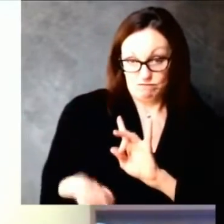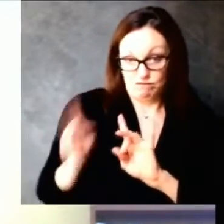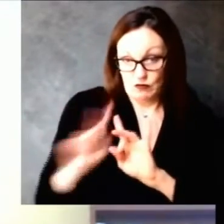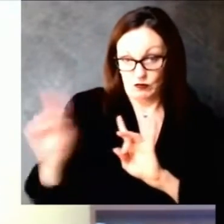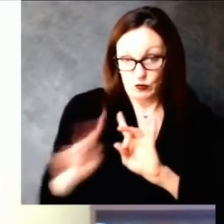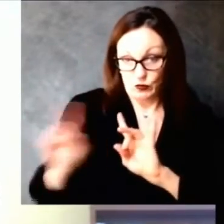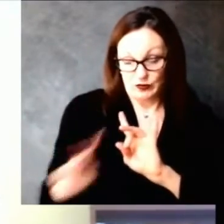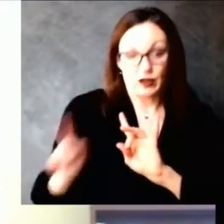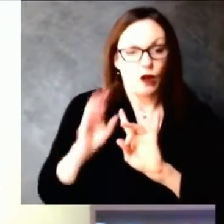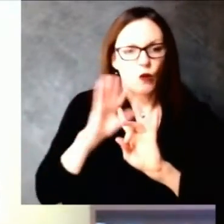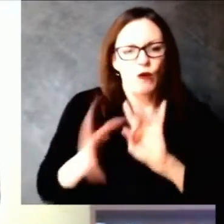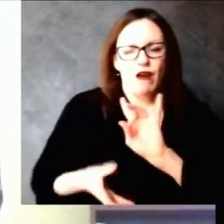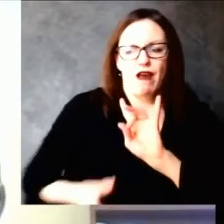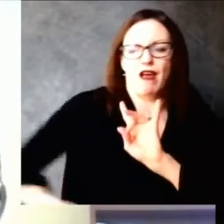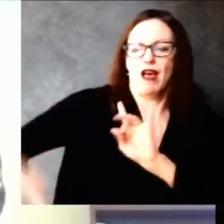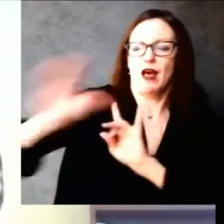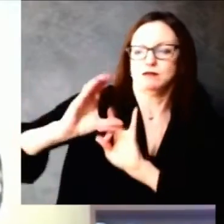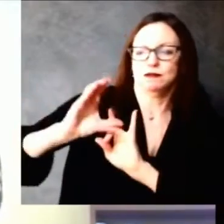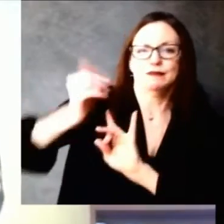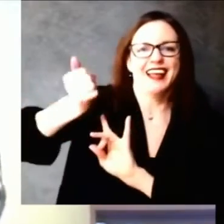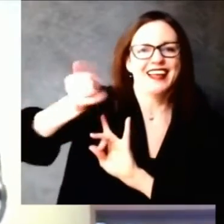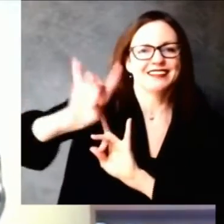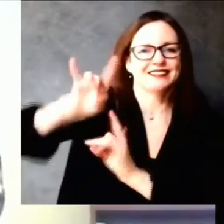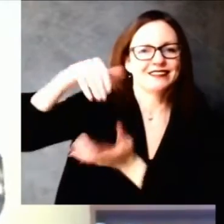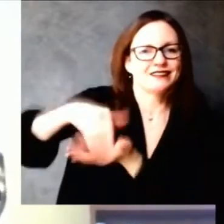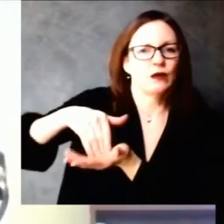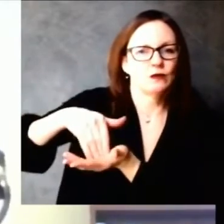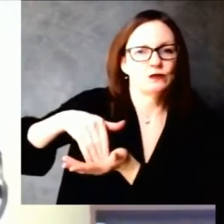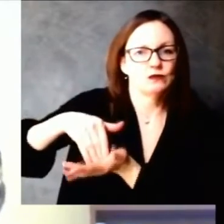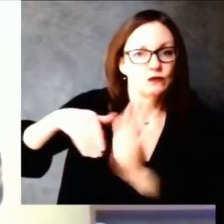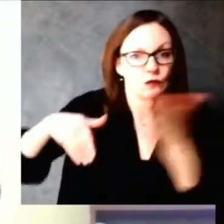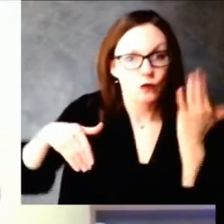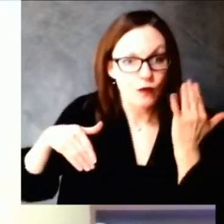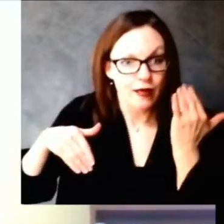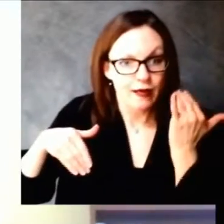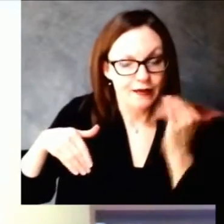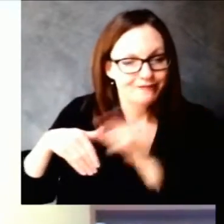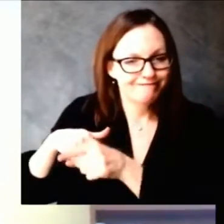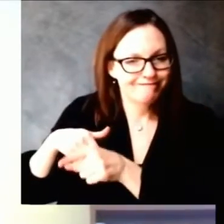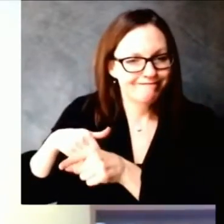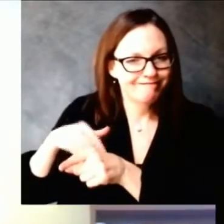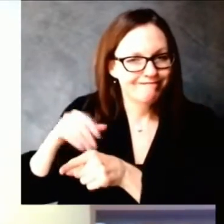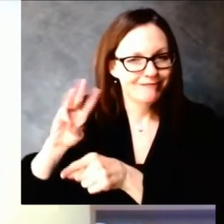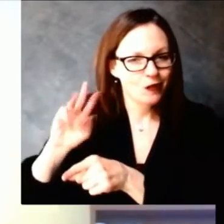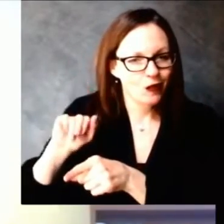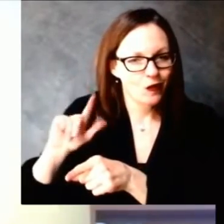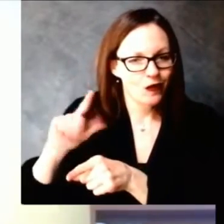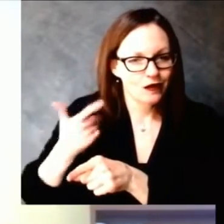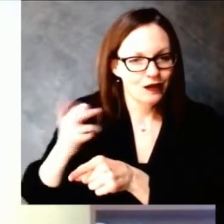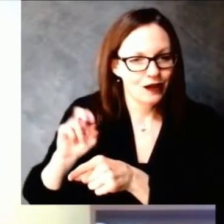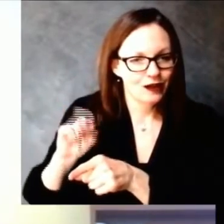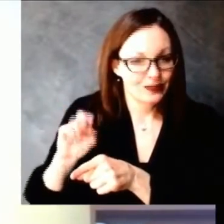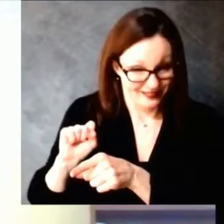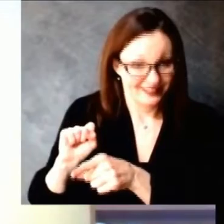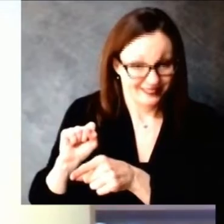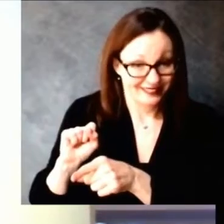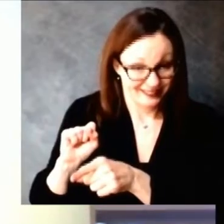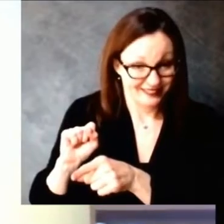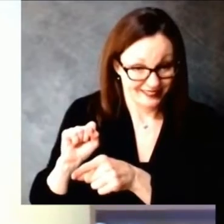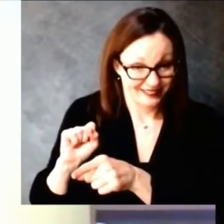people um we've vaccinated uh 300 and some thousand so we maybe are getting